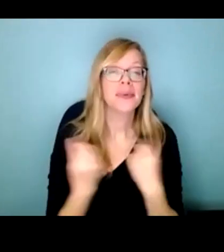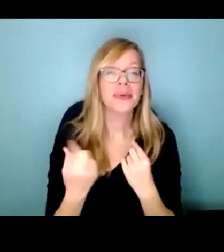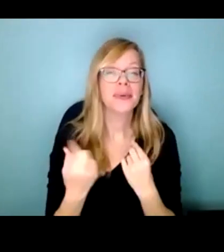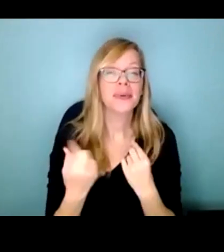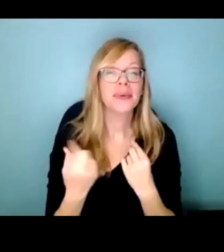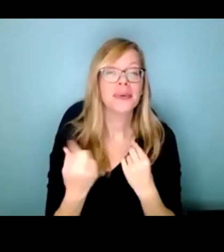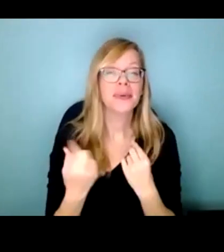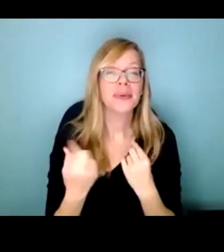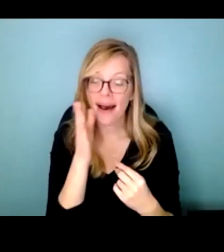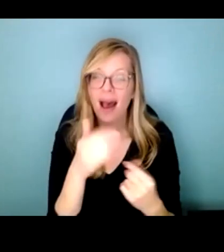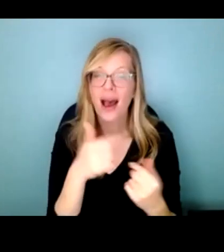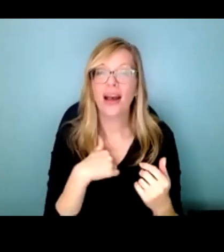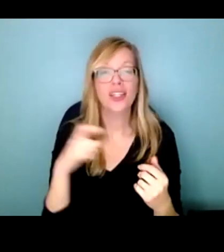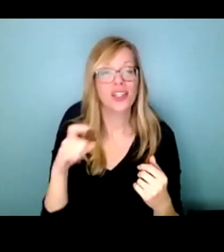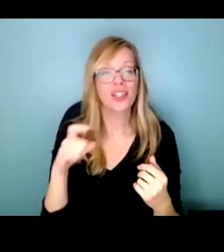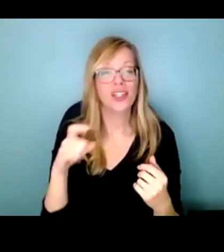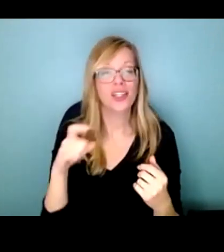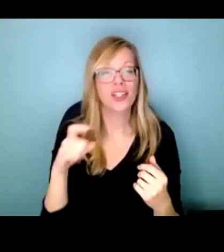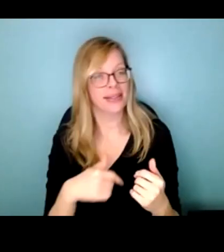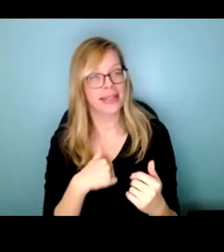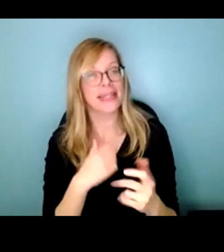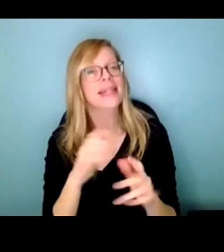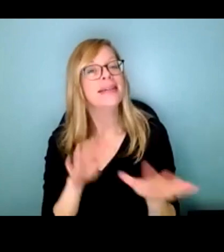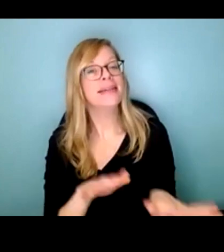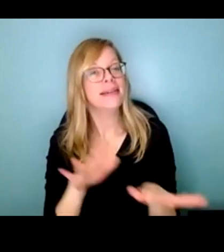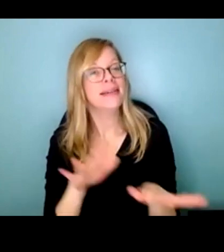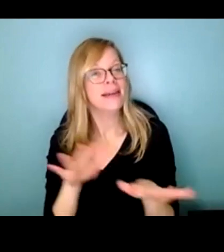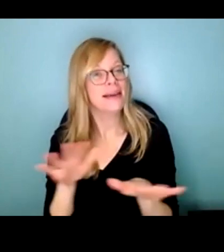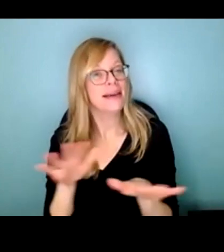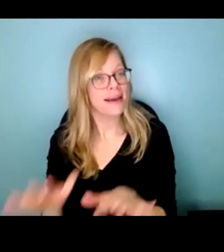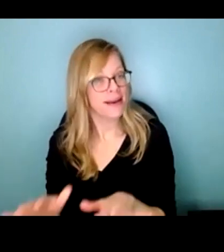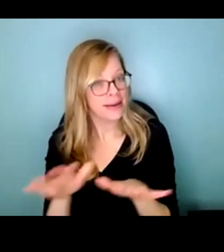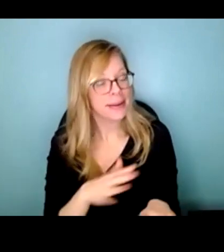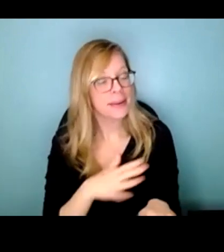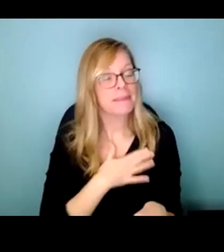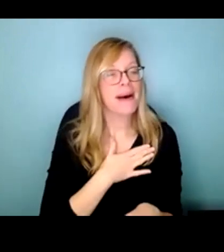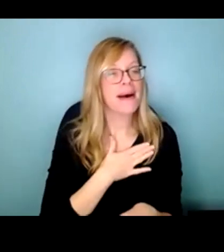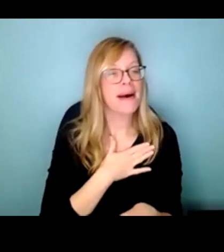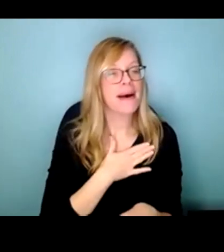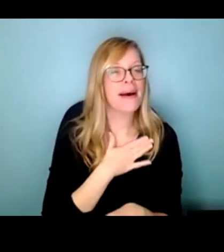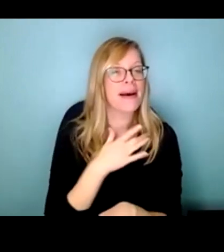I should take my